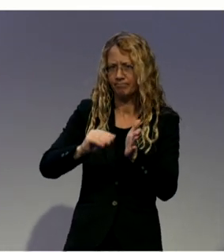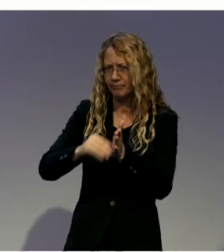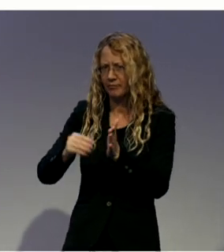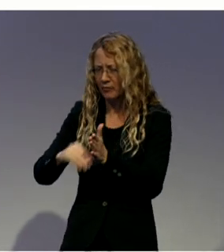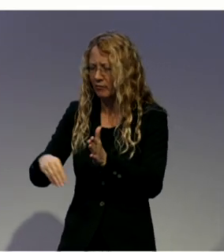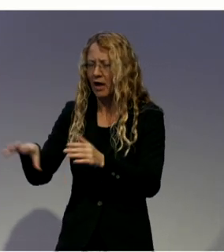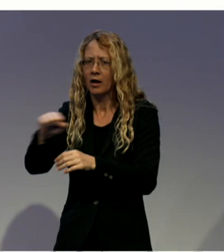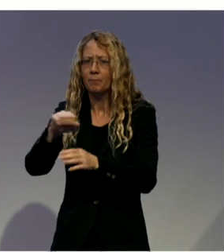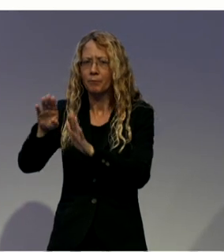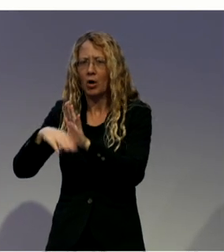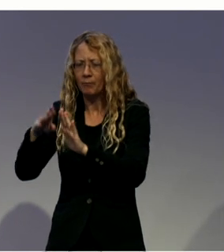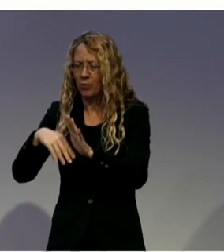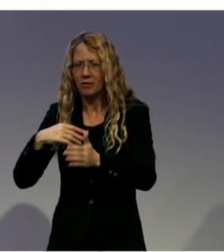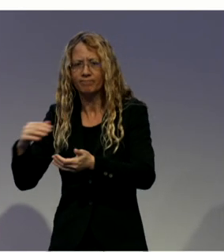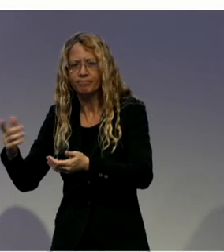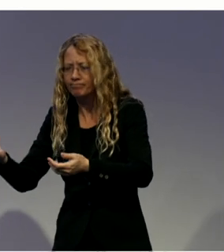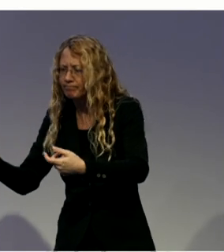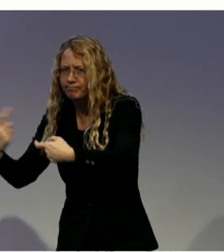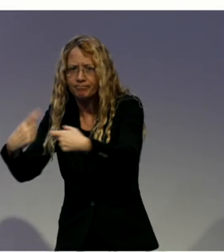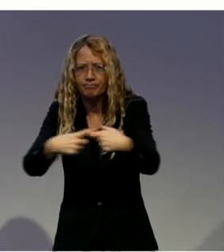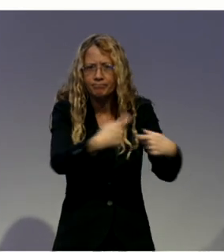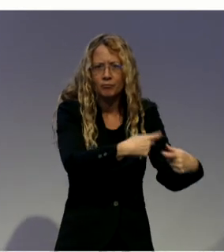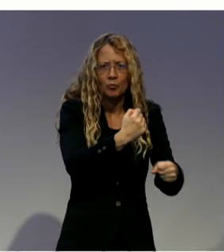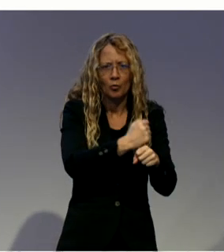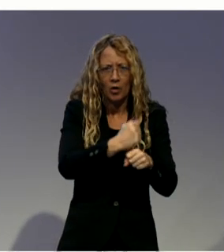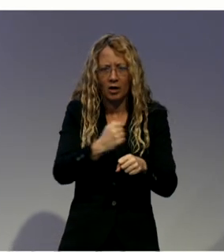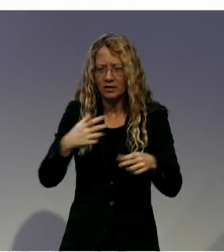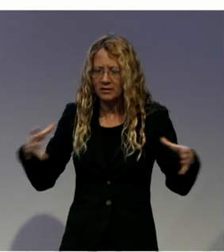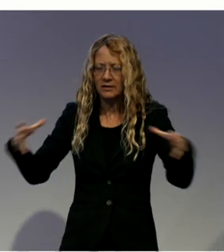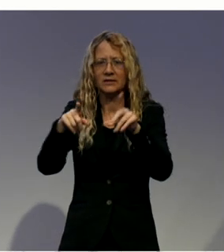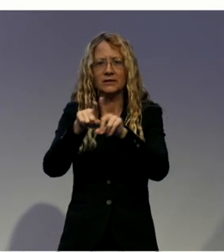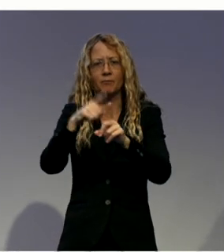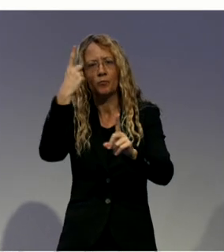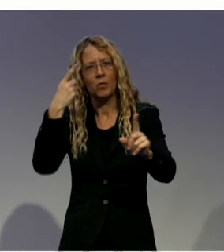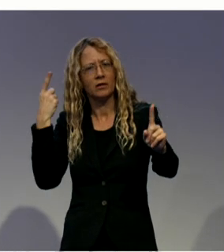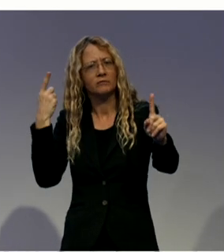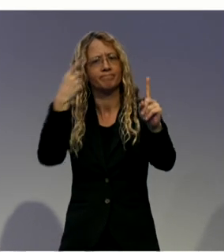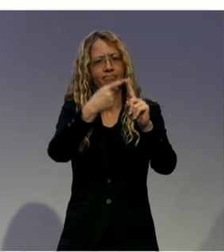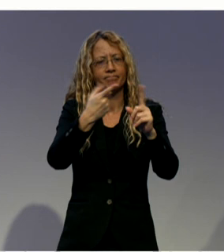empowering clients and families to be more included and independent members of their communities.